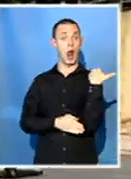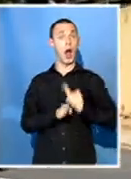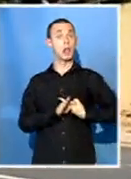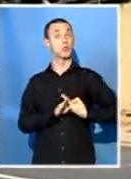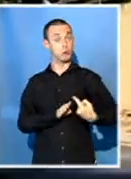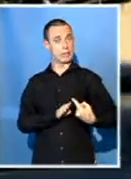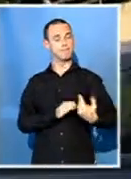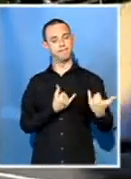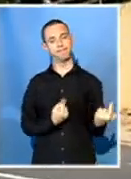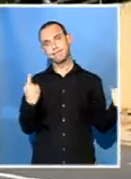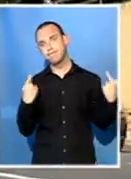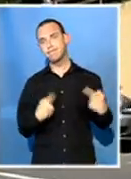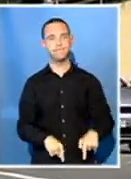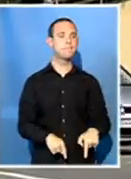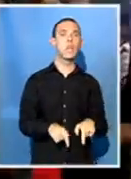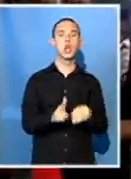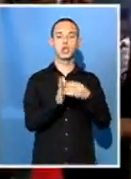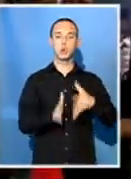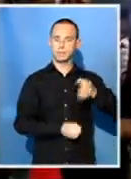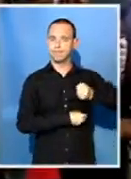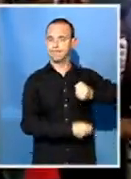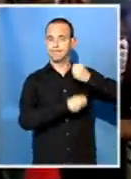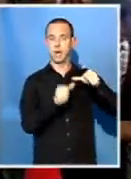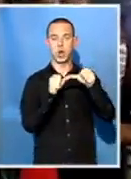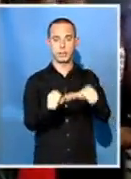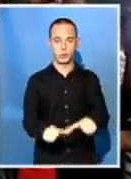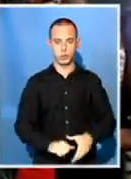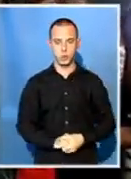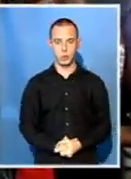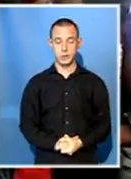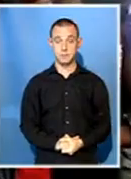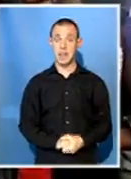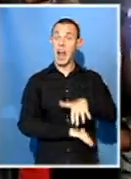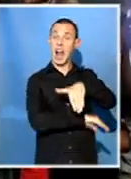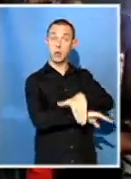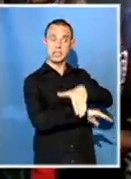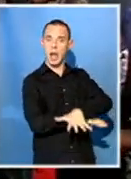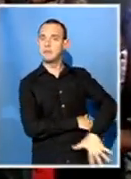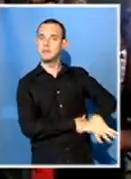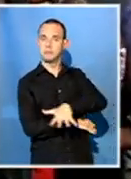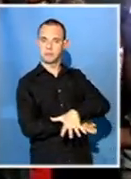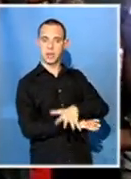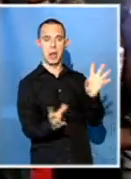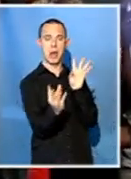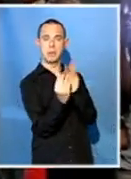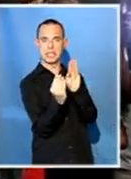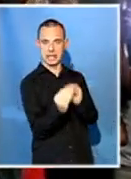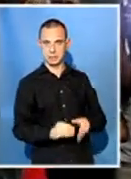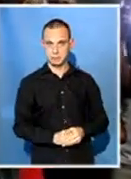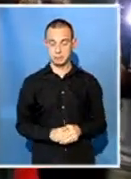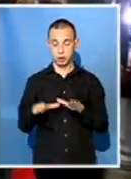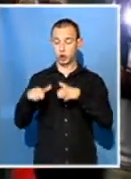A mass meeting was held earlier today. Those who are outside COSAD, they have taken a resolution.